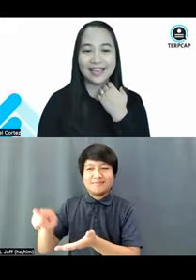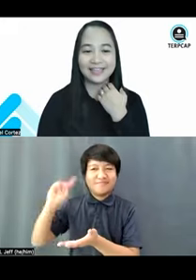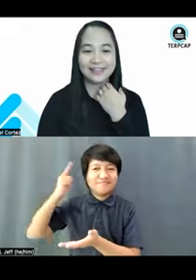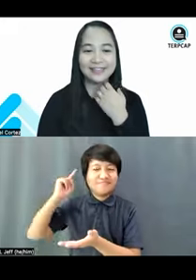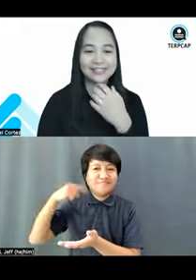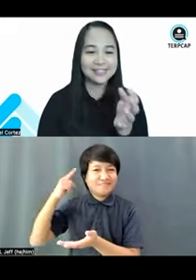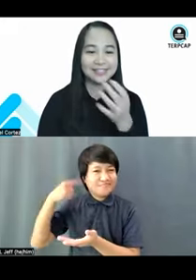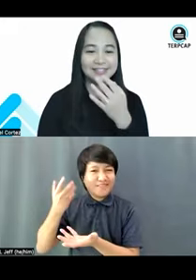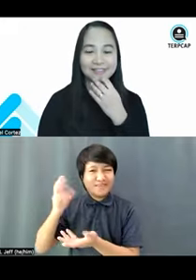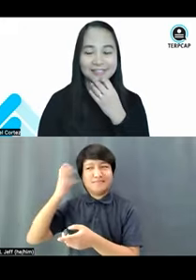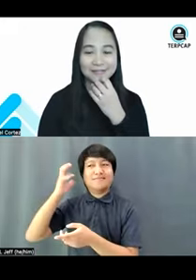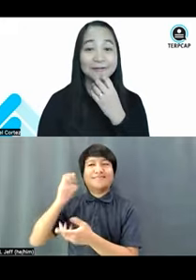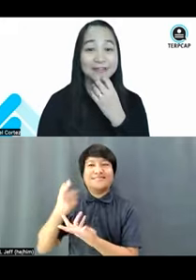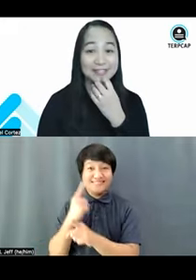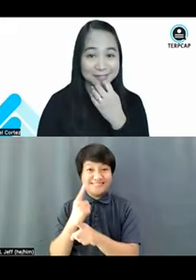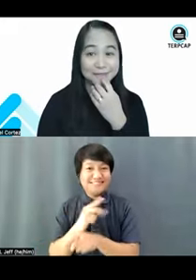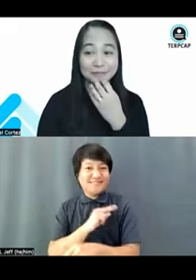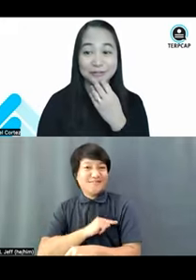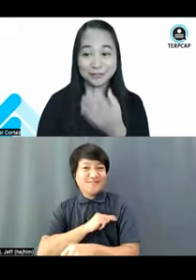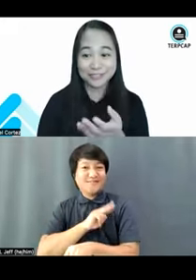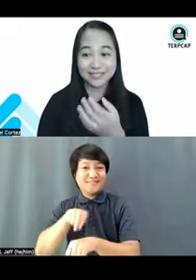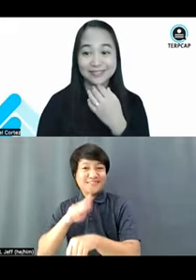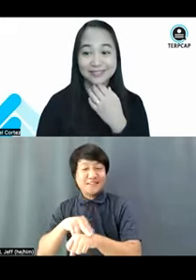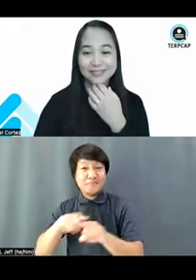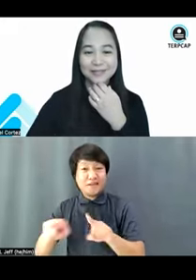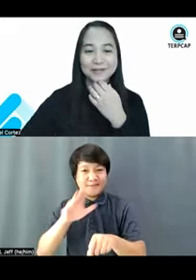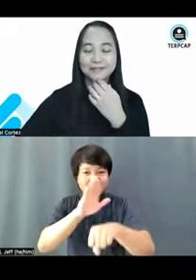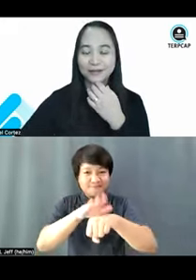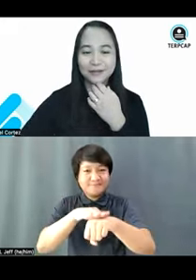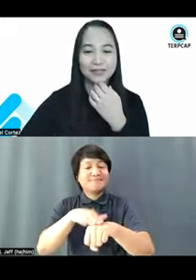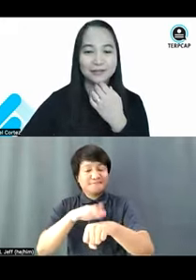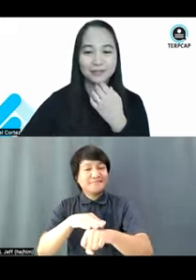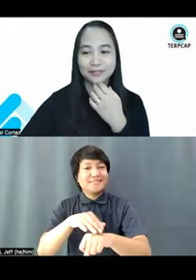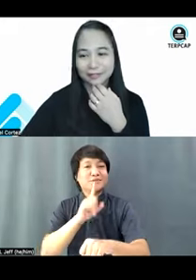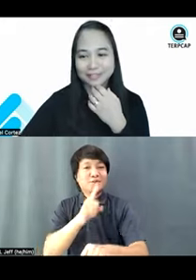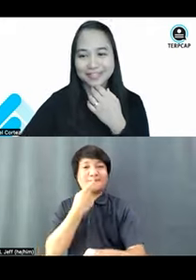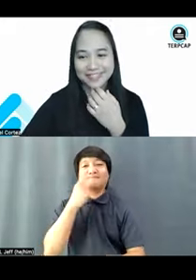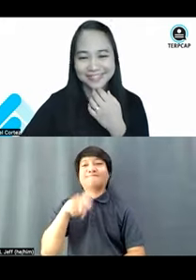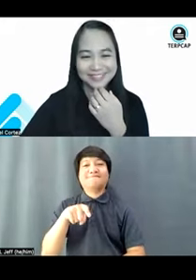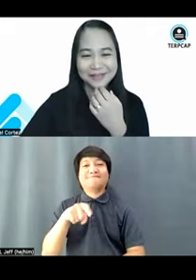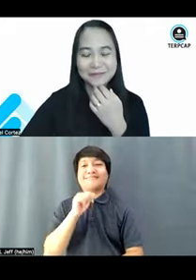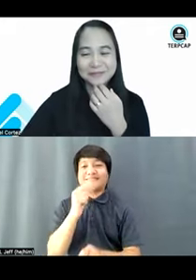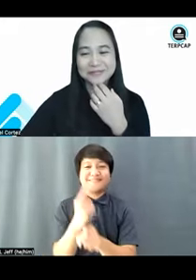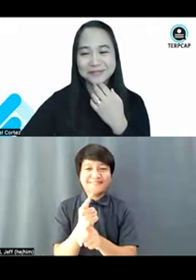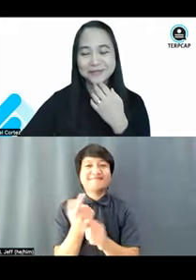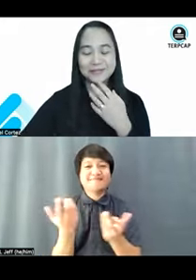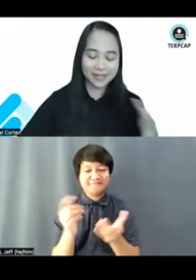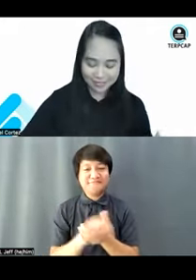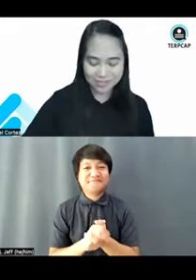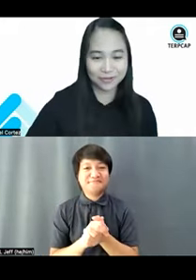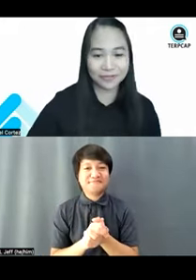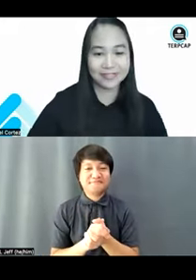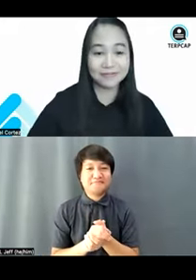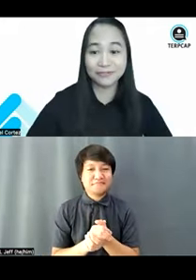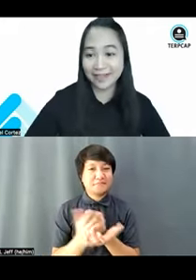and honestly, these are offensive terminologies. Very offensive terminologies. So, even